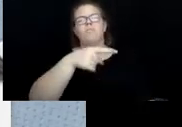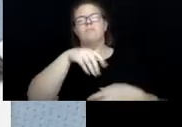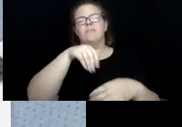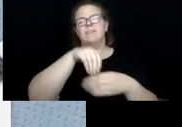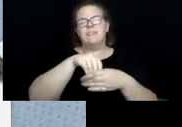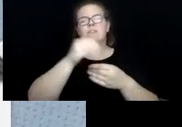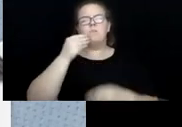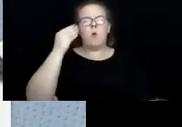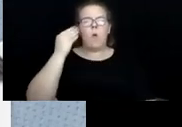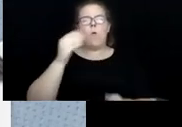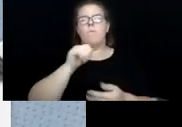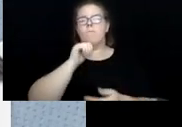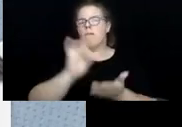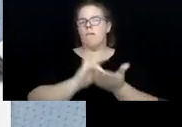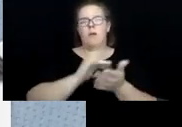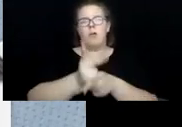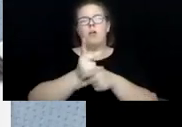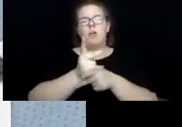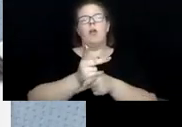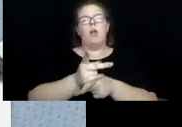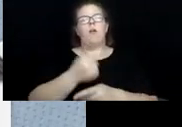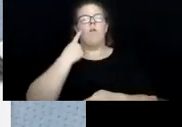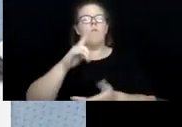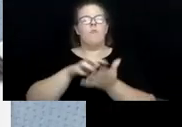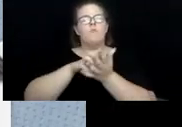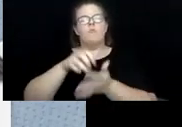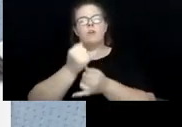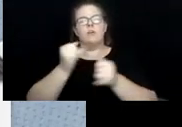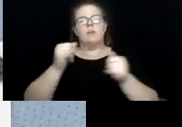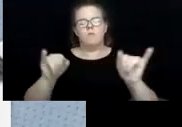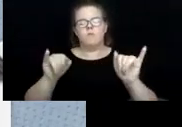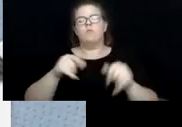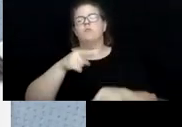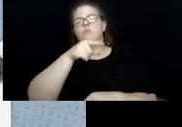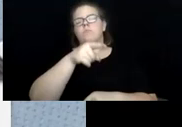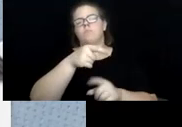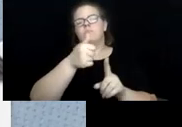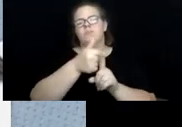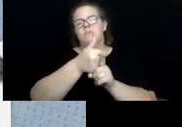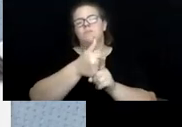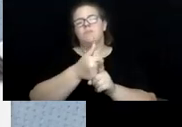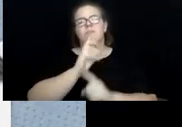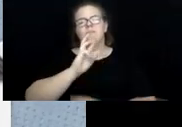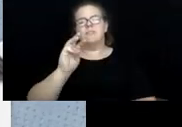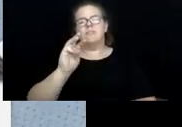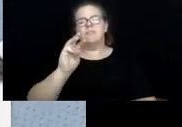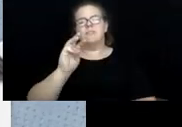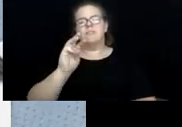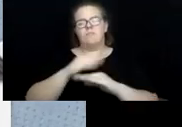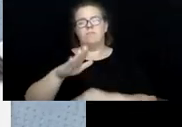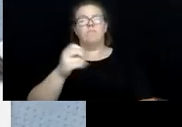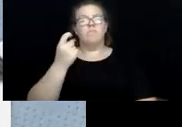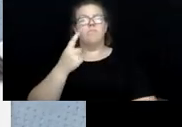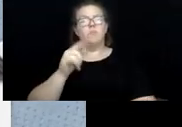60 years of age and older. Our ISIP program is completely state funded. So it's funded by New York State Office for